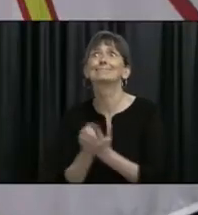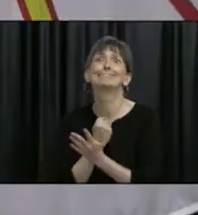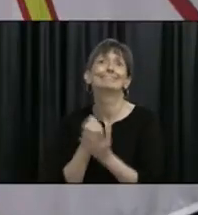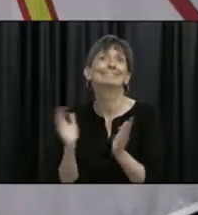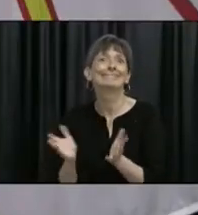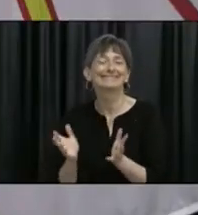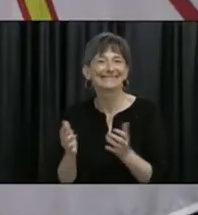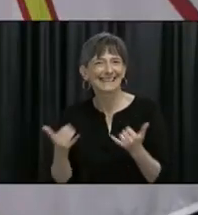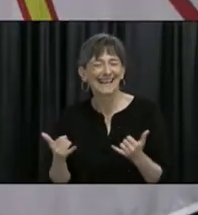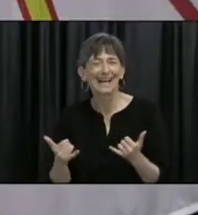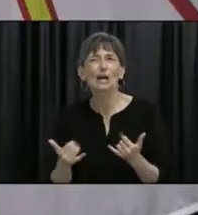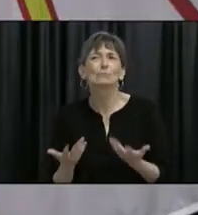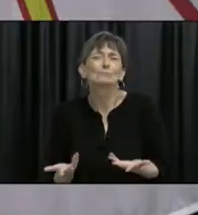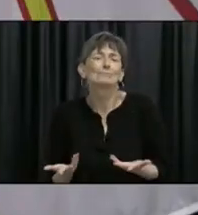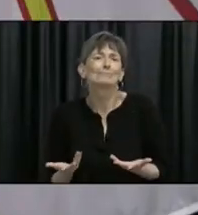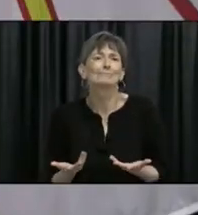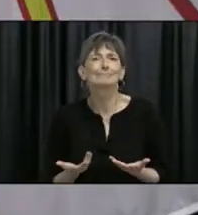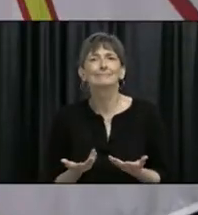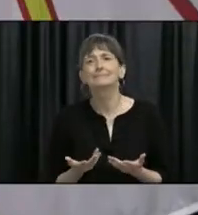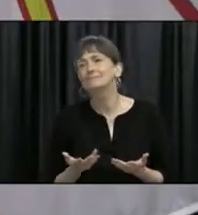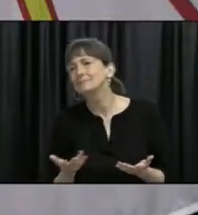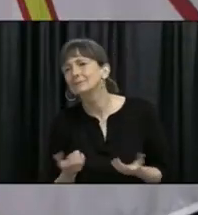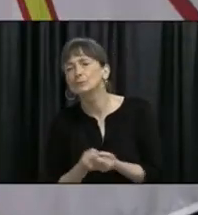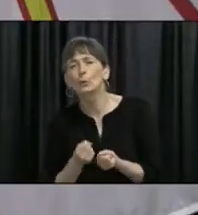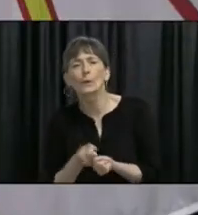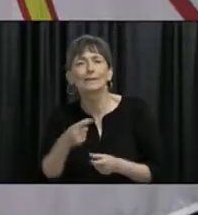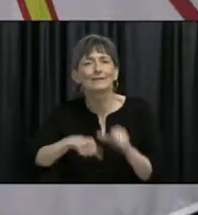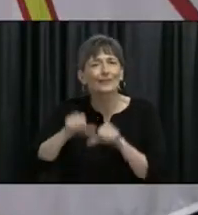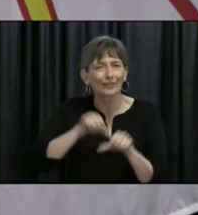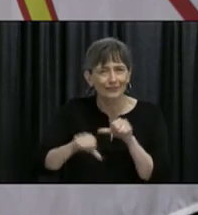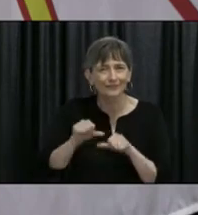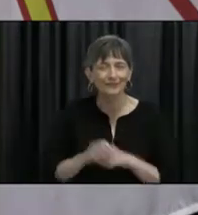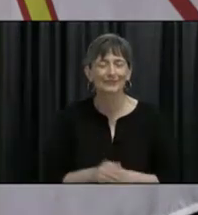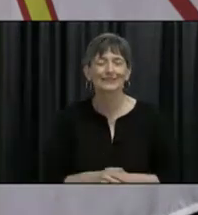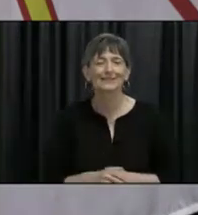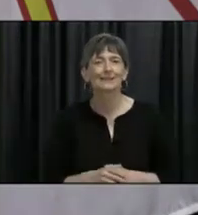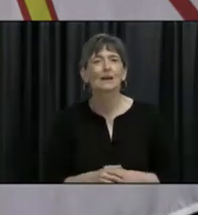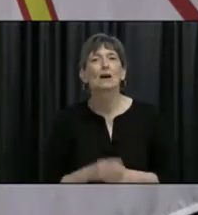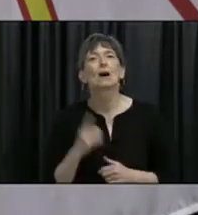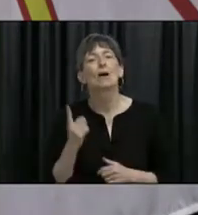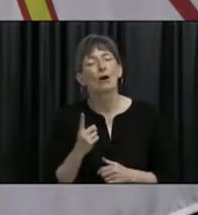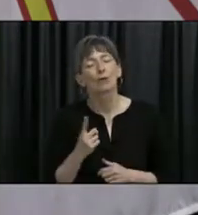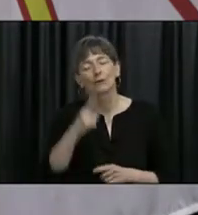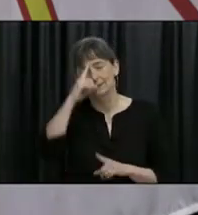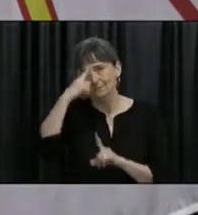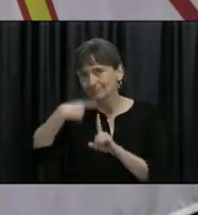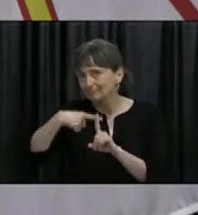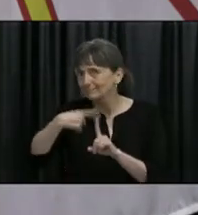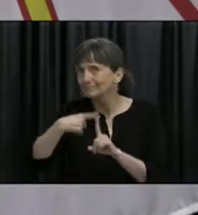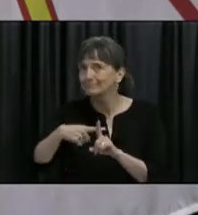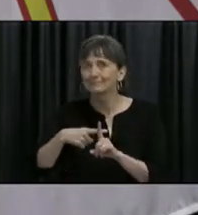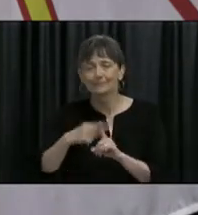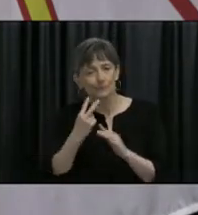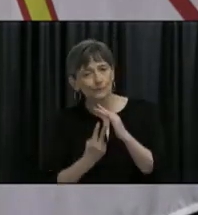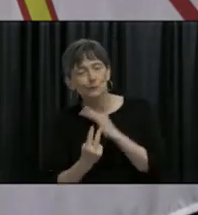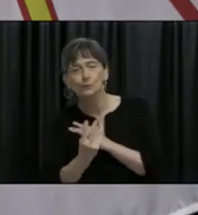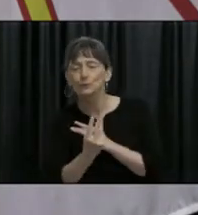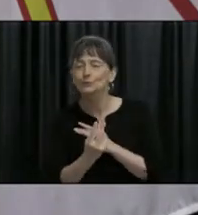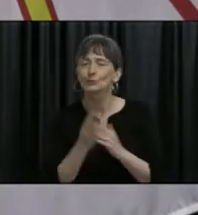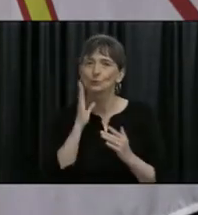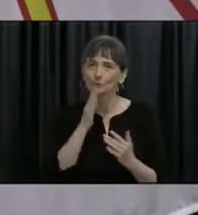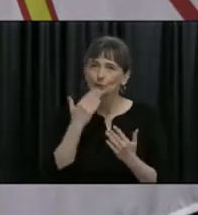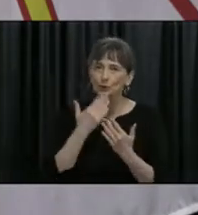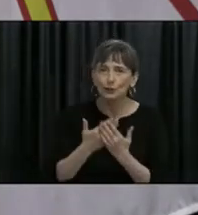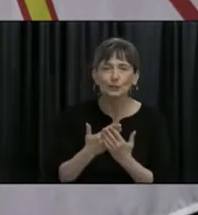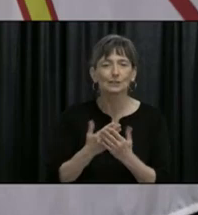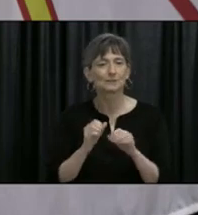connected in a while. Just give them a call and have them a chat, have a chat with them. Always please remain positive, remain optimistic as best we